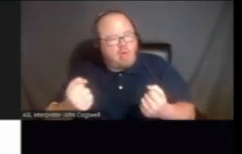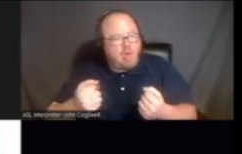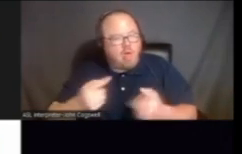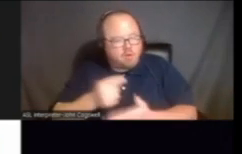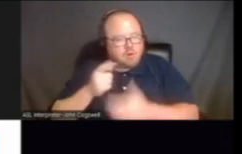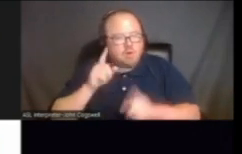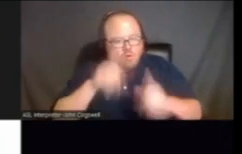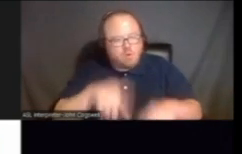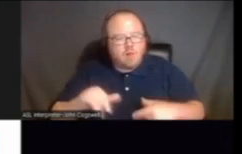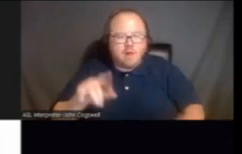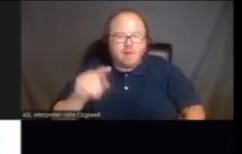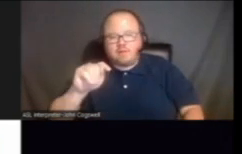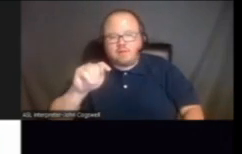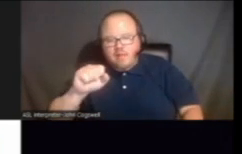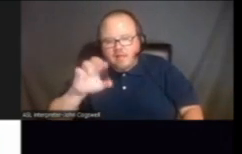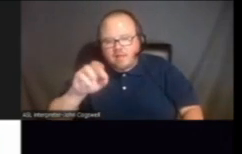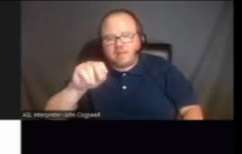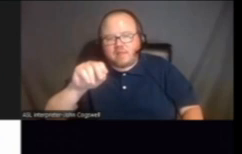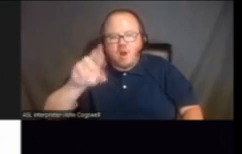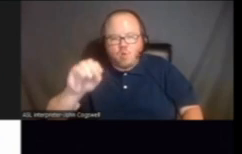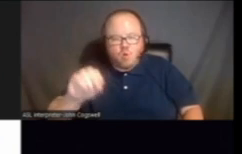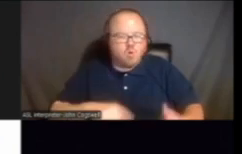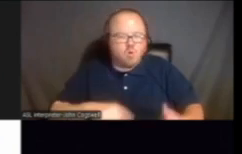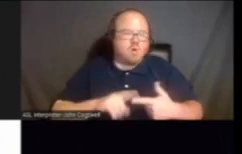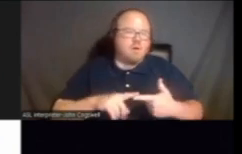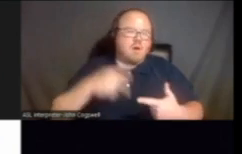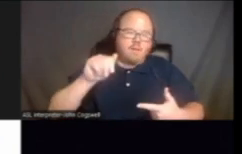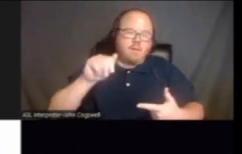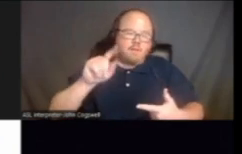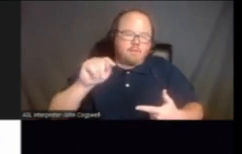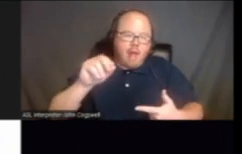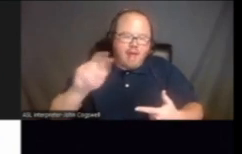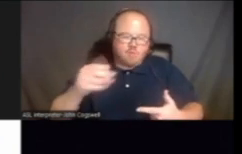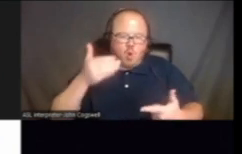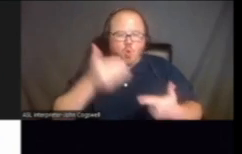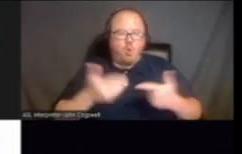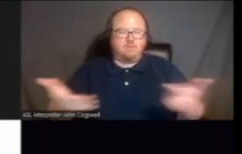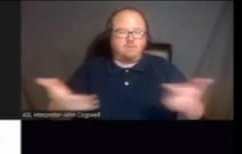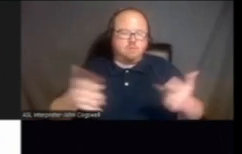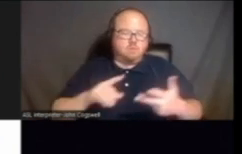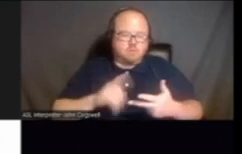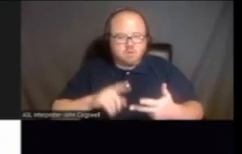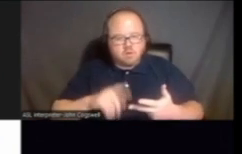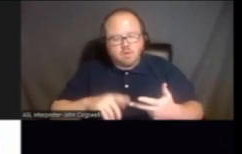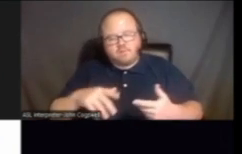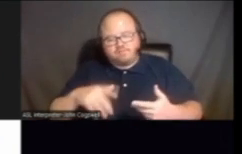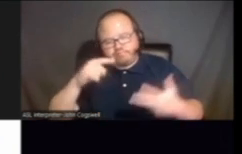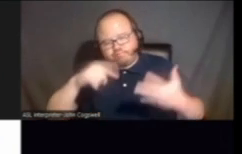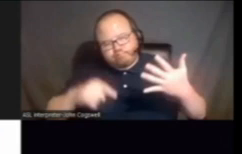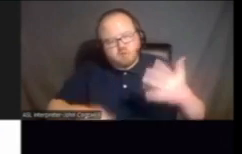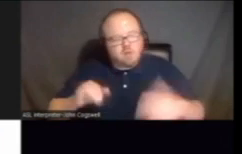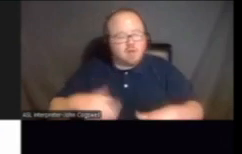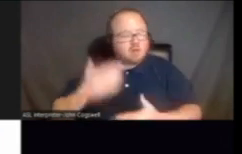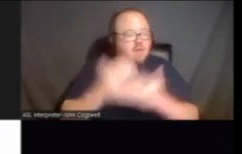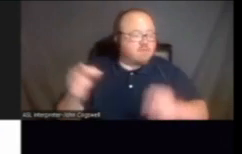locations like Atascadero, Metropolitan, Patton, that's the one that's closest to you. And, in essence, in some